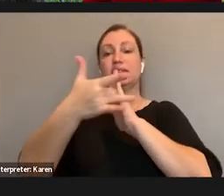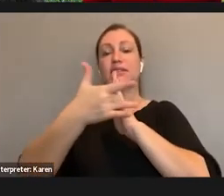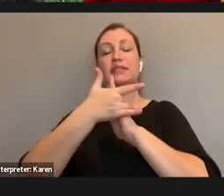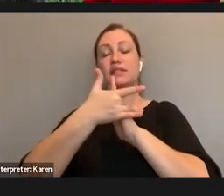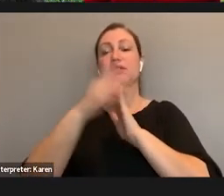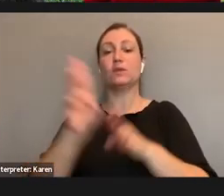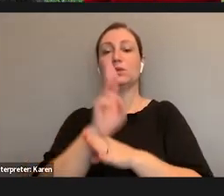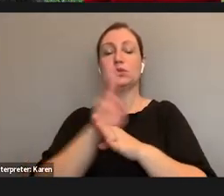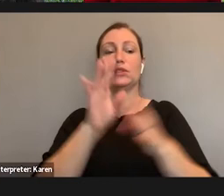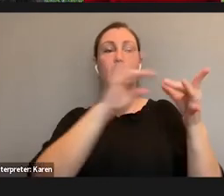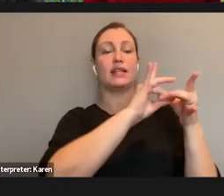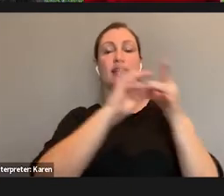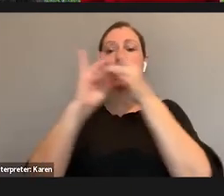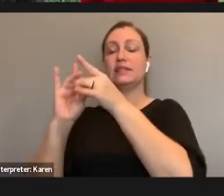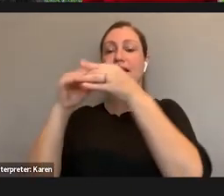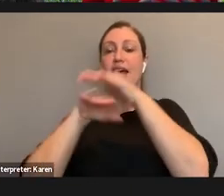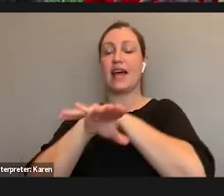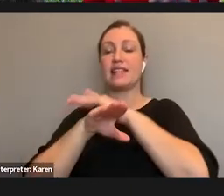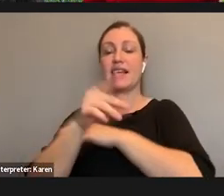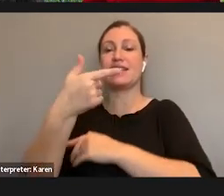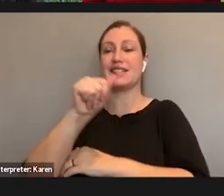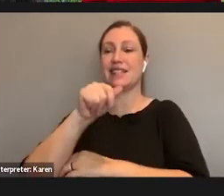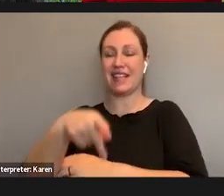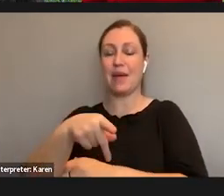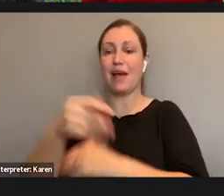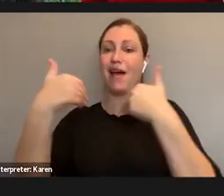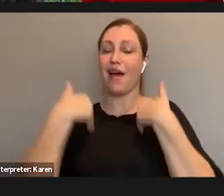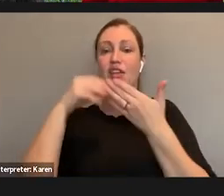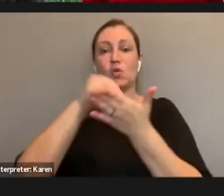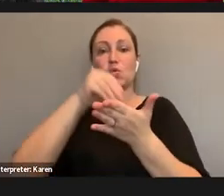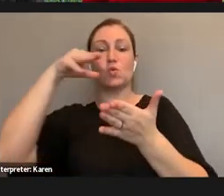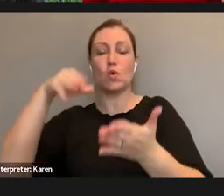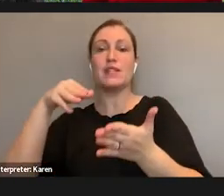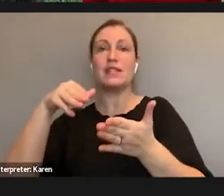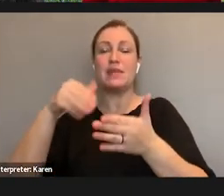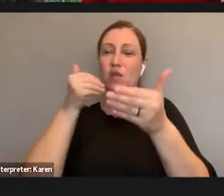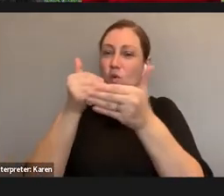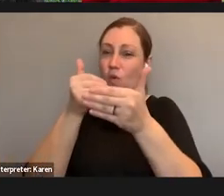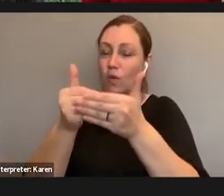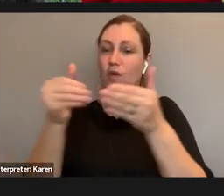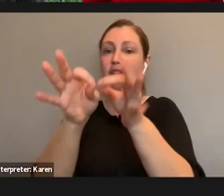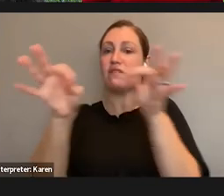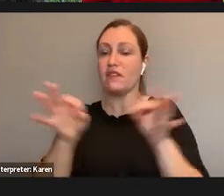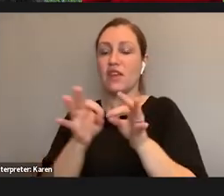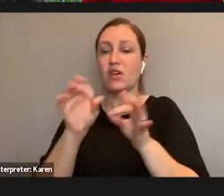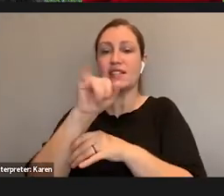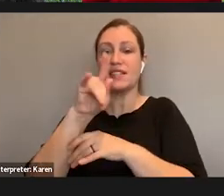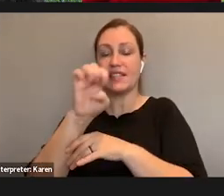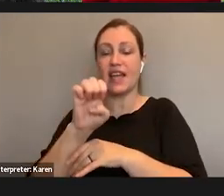to bridge the access gap. Is he have having students get as close as they can to the field site and then using